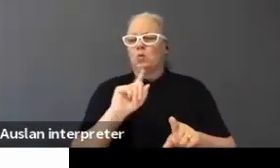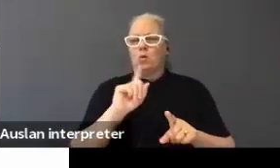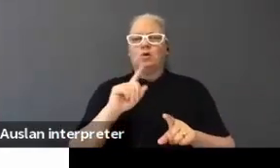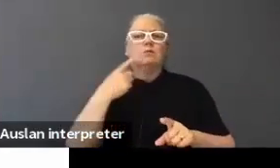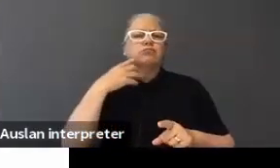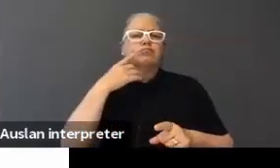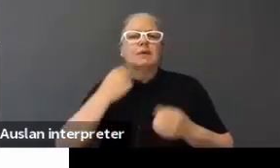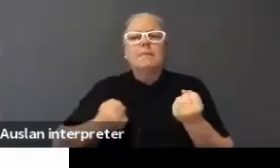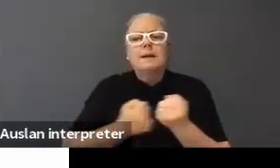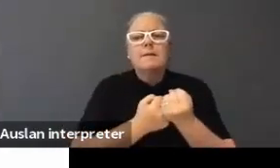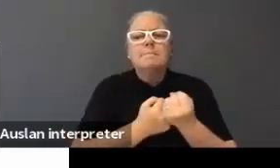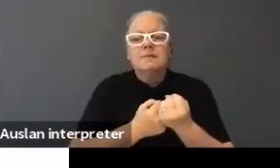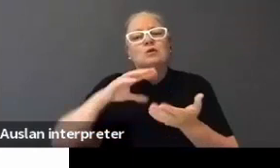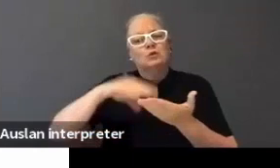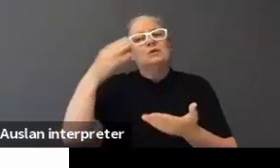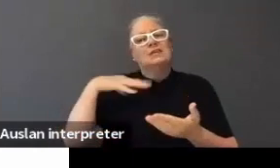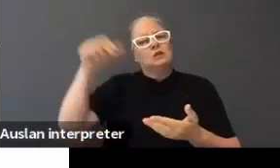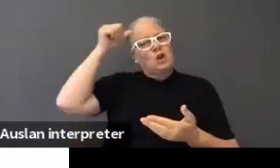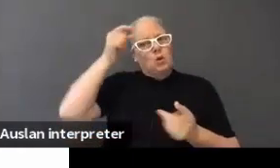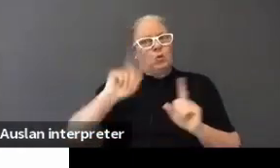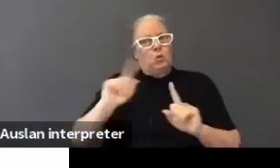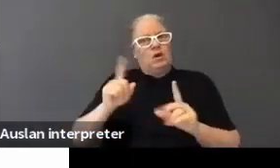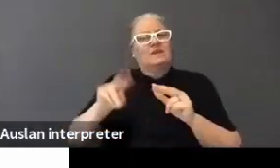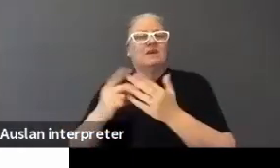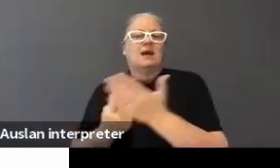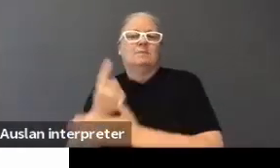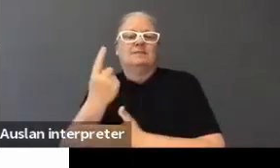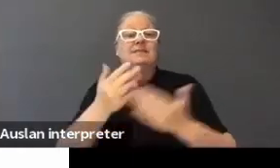Students need to know what that backup plan is. Next slide, please.